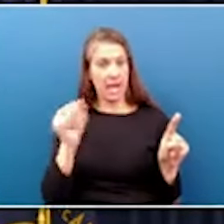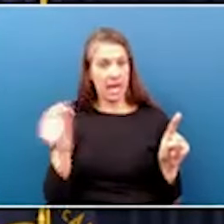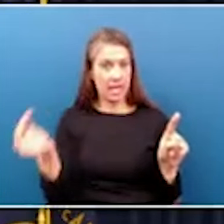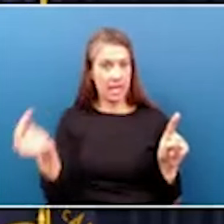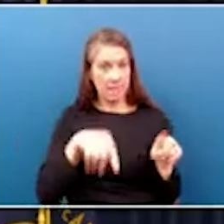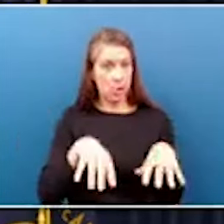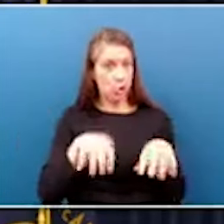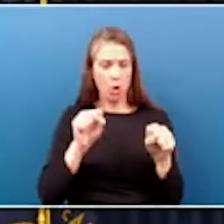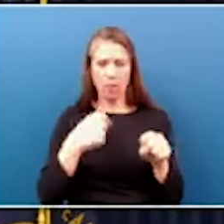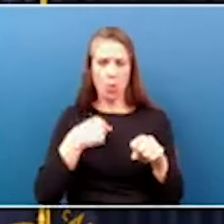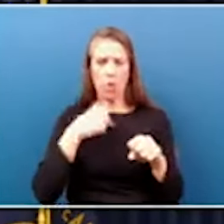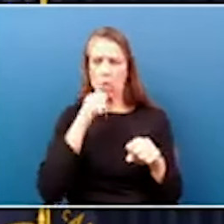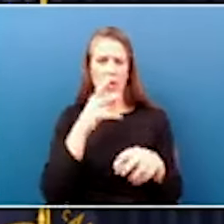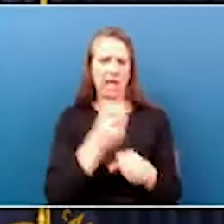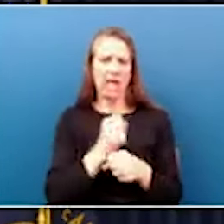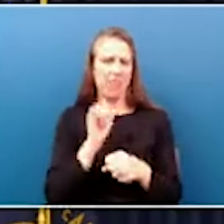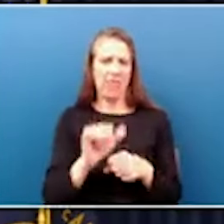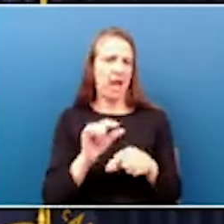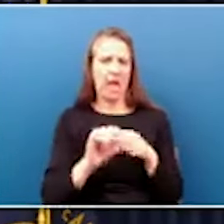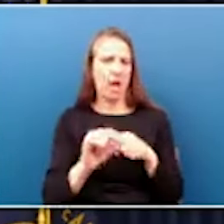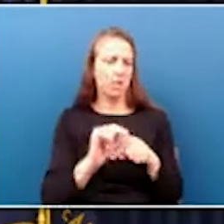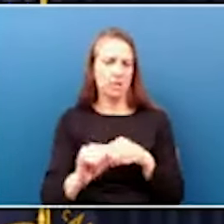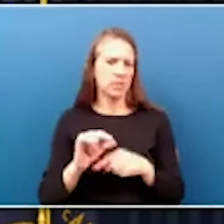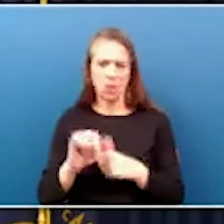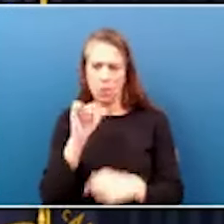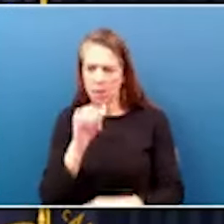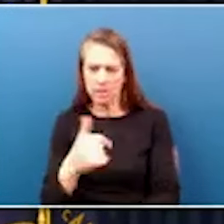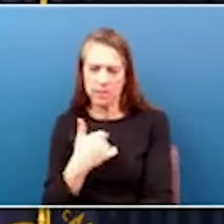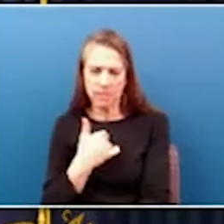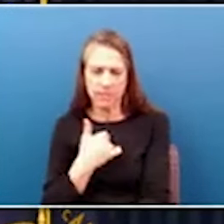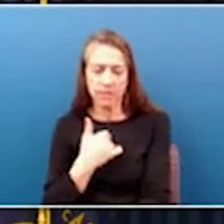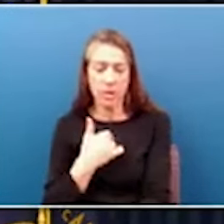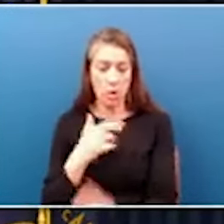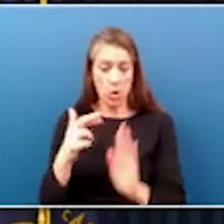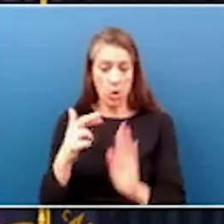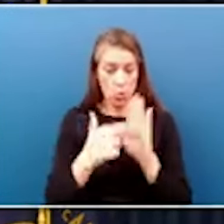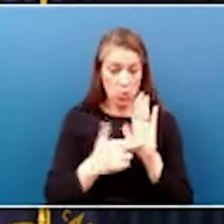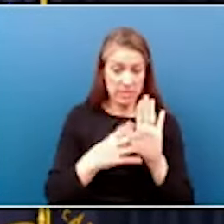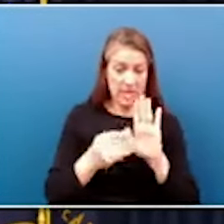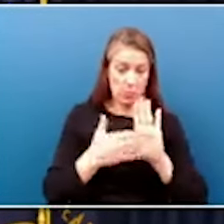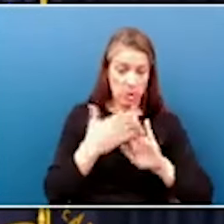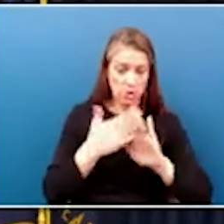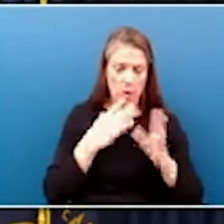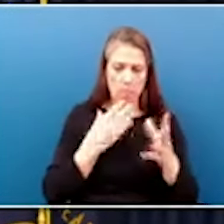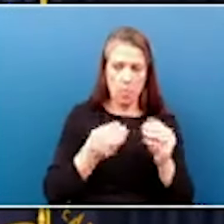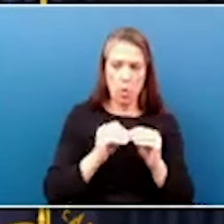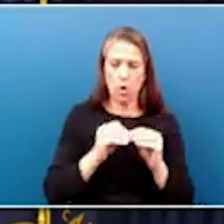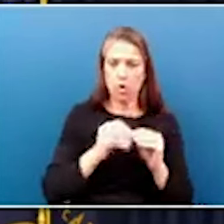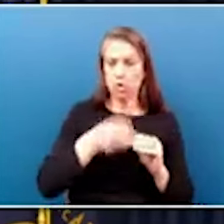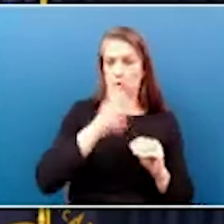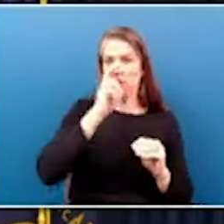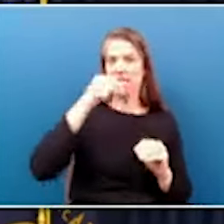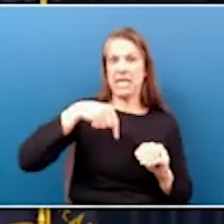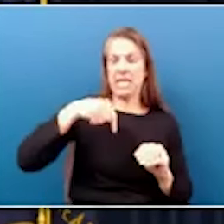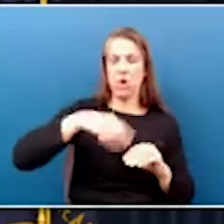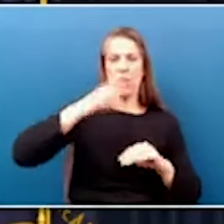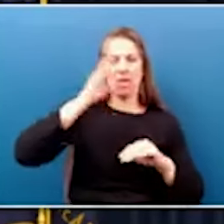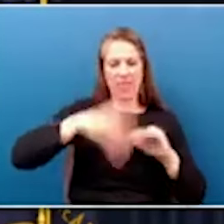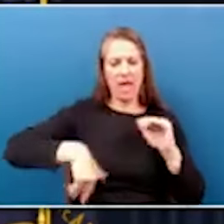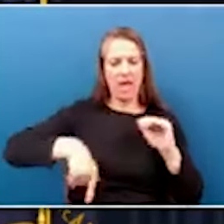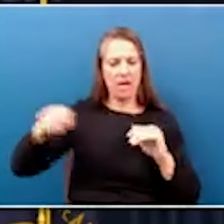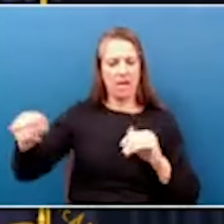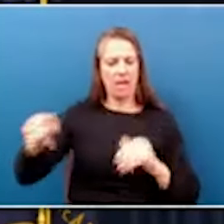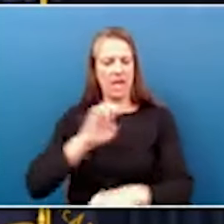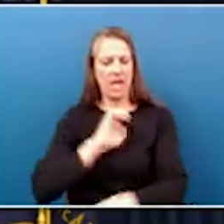we wouldn't get those allowances, right? The rules and the regulations would be stricter here than what they are under energy and